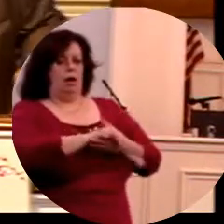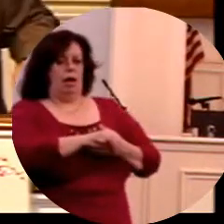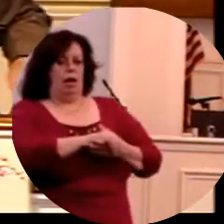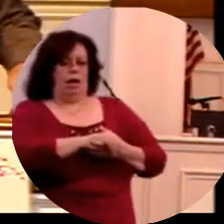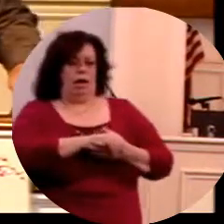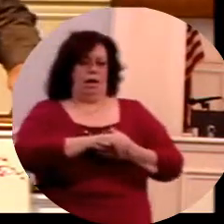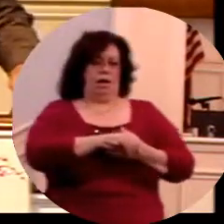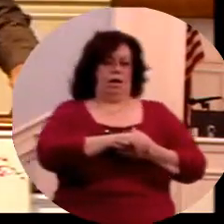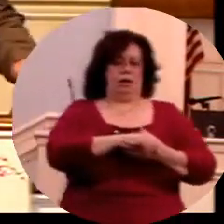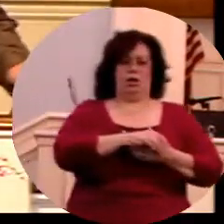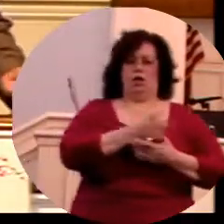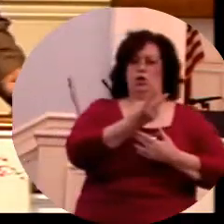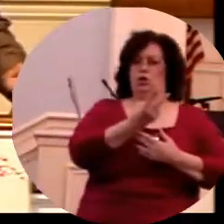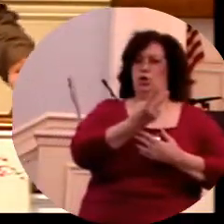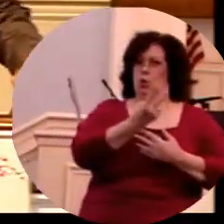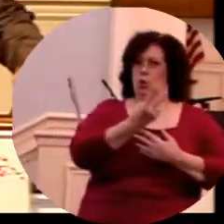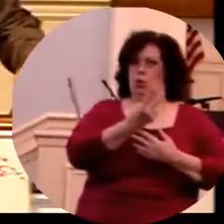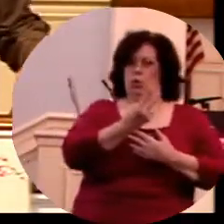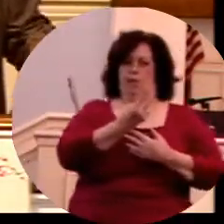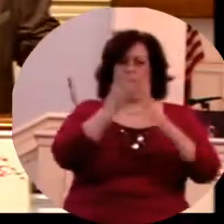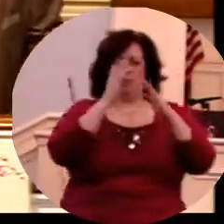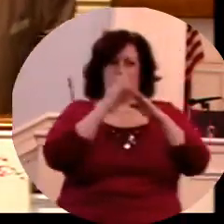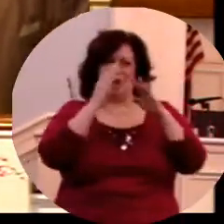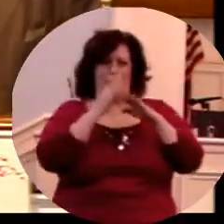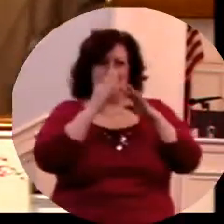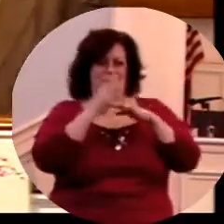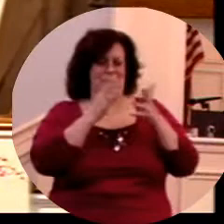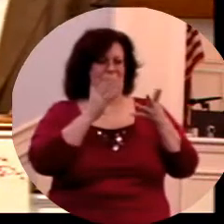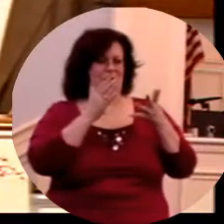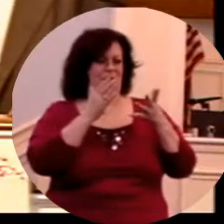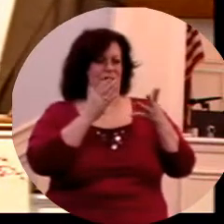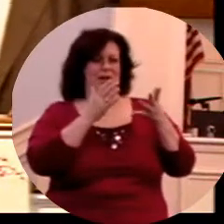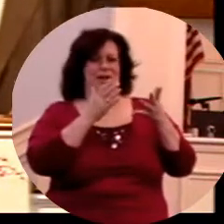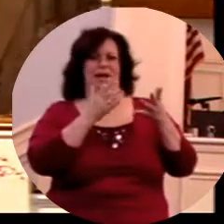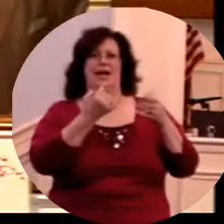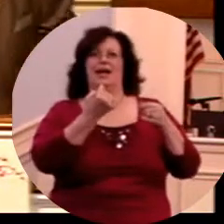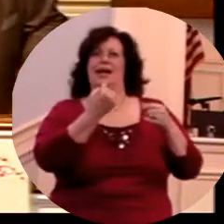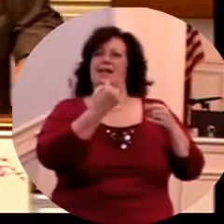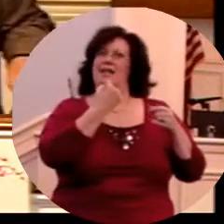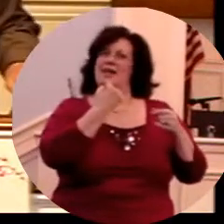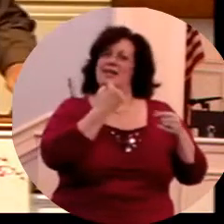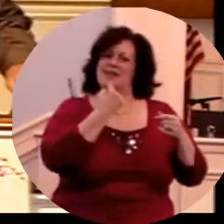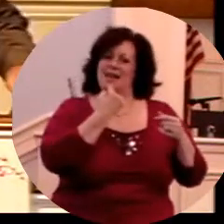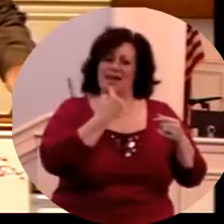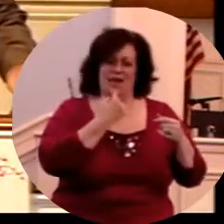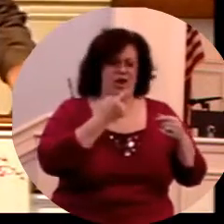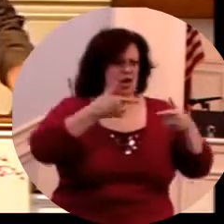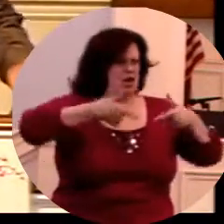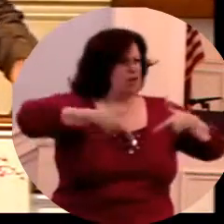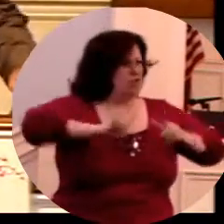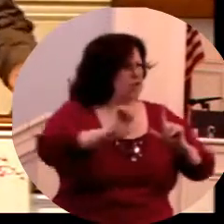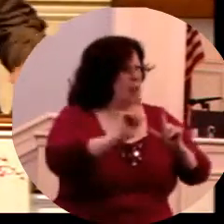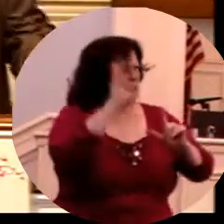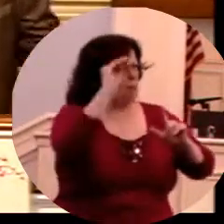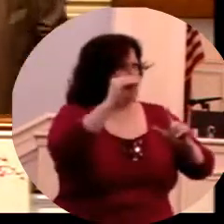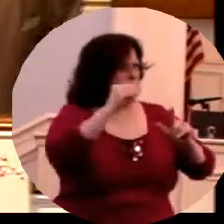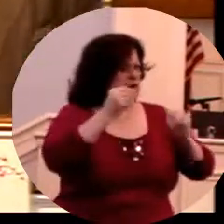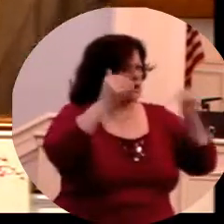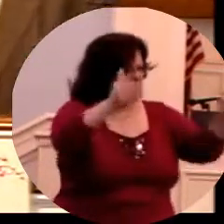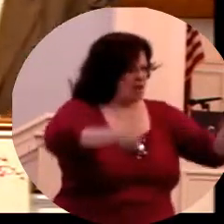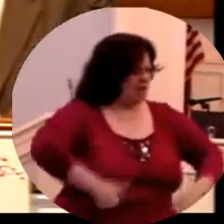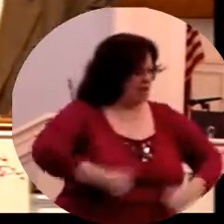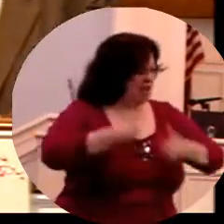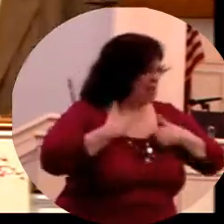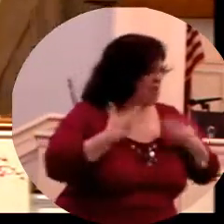saved the men and children alive? And the midwives said unto Pharaoh, Because the Hebrew women are not as the Egyptian women, for they are lively